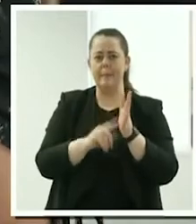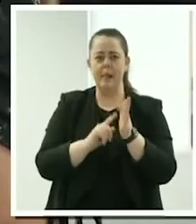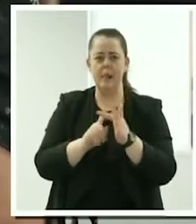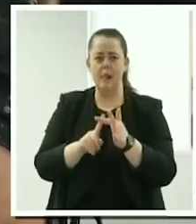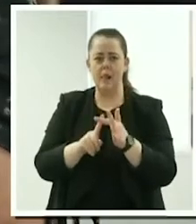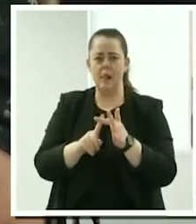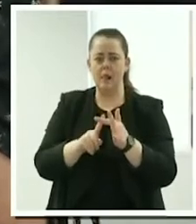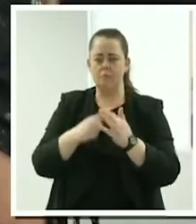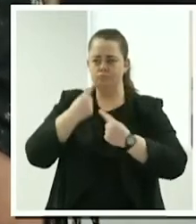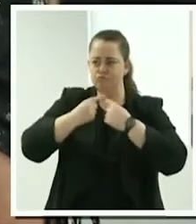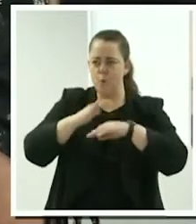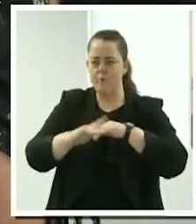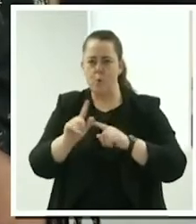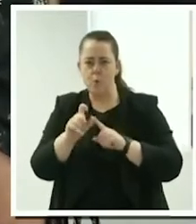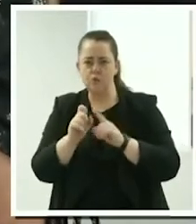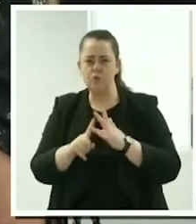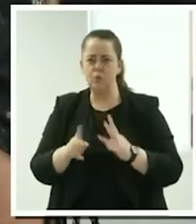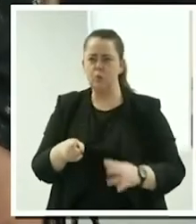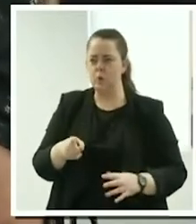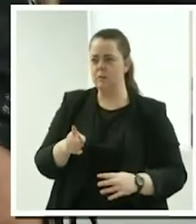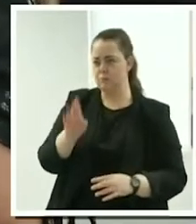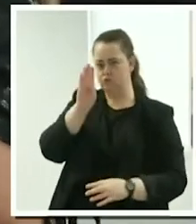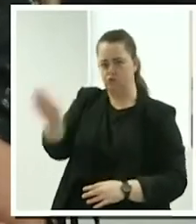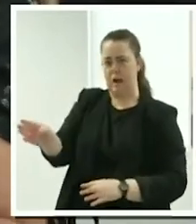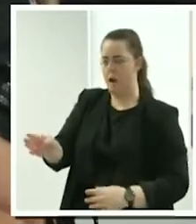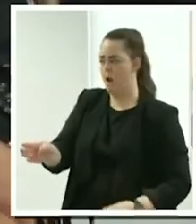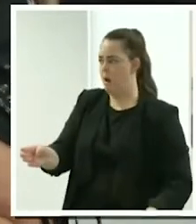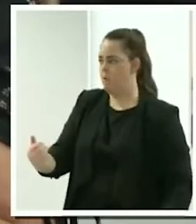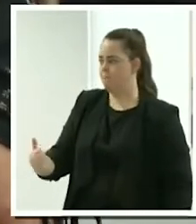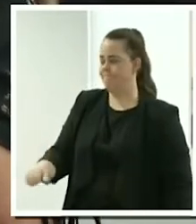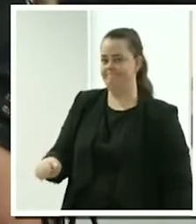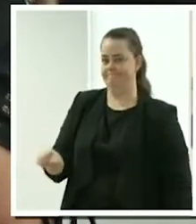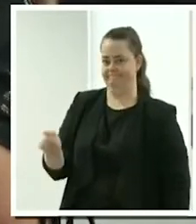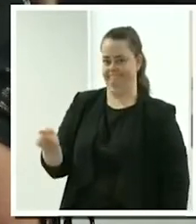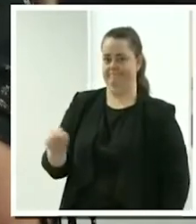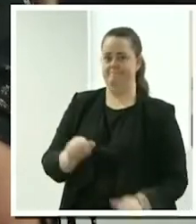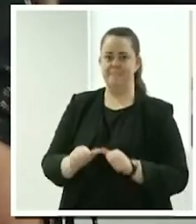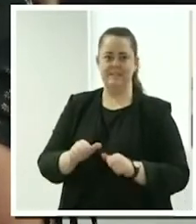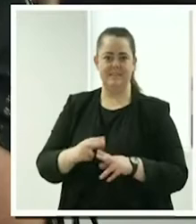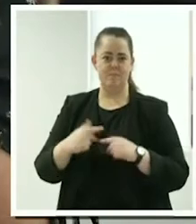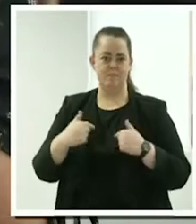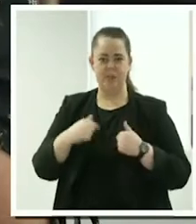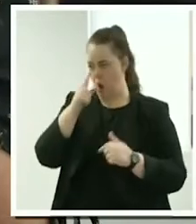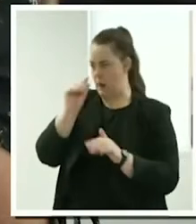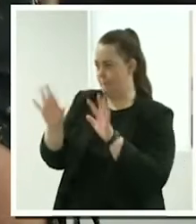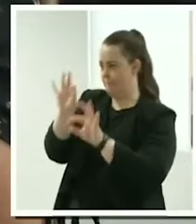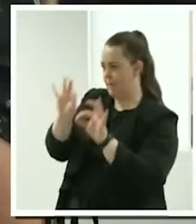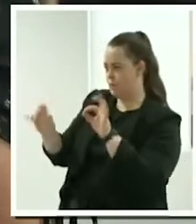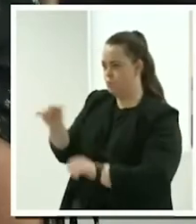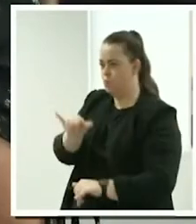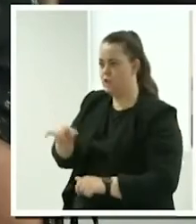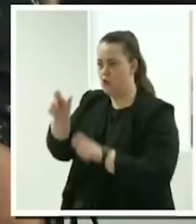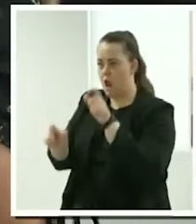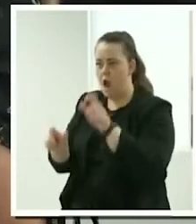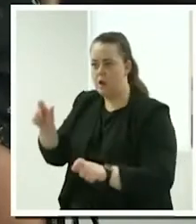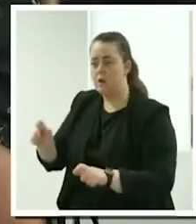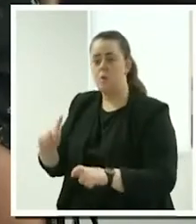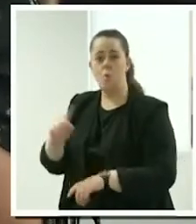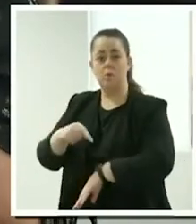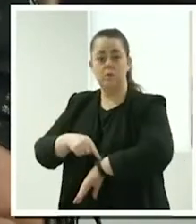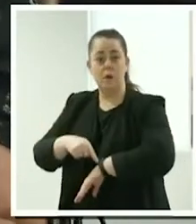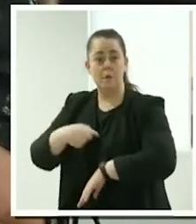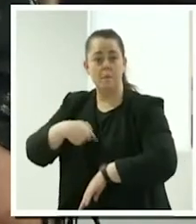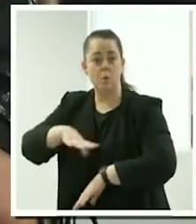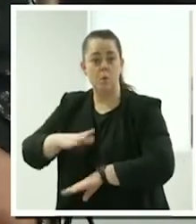I thought, that's the company for me, where I can pick my clients, my time, my area,